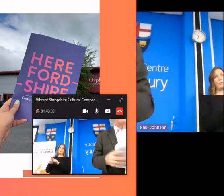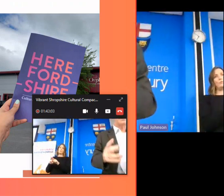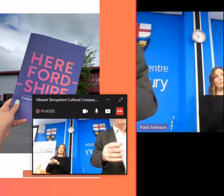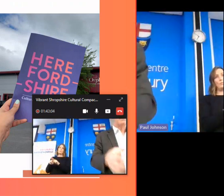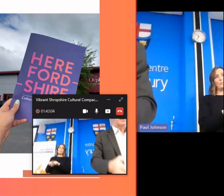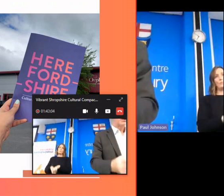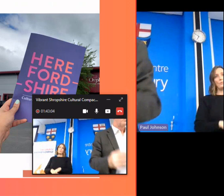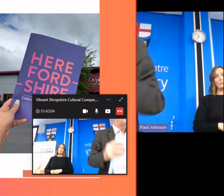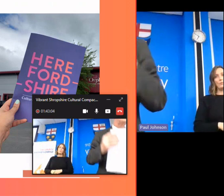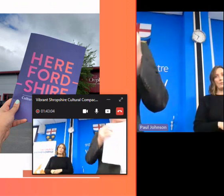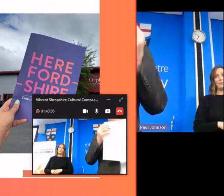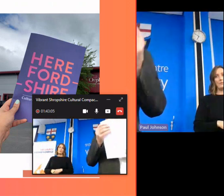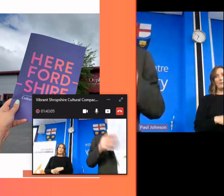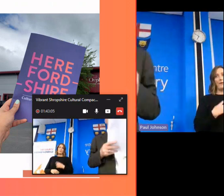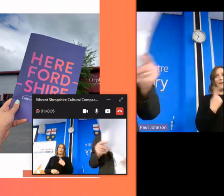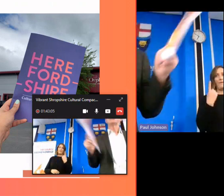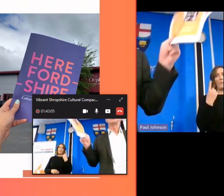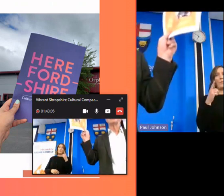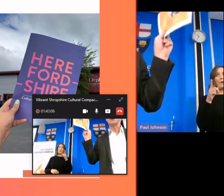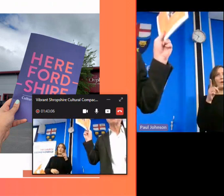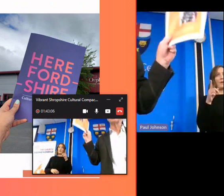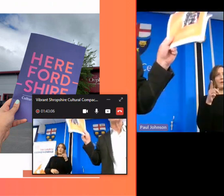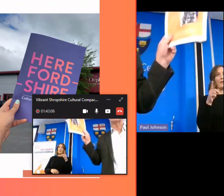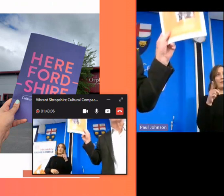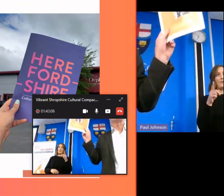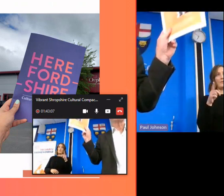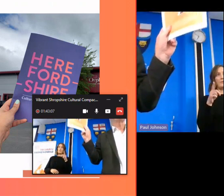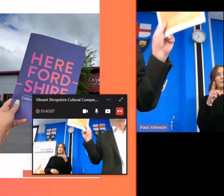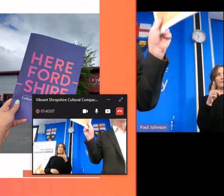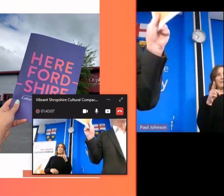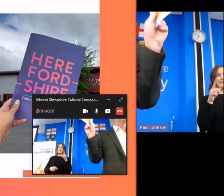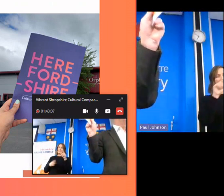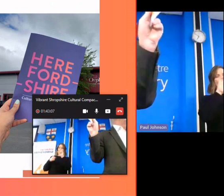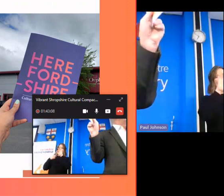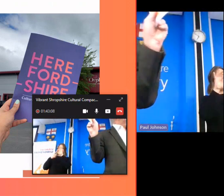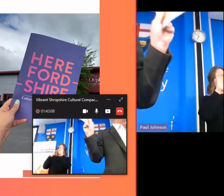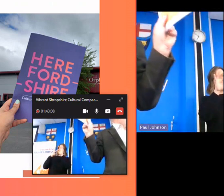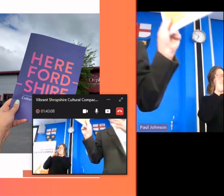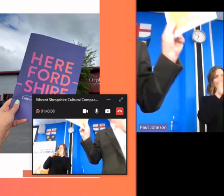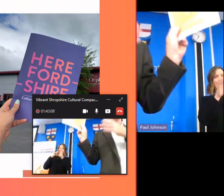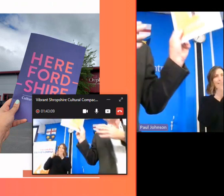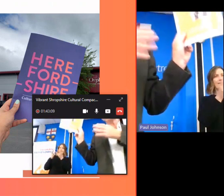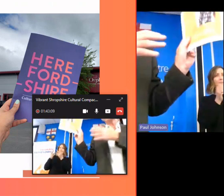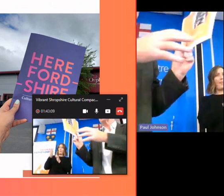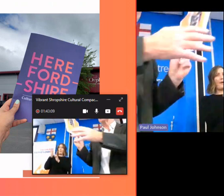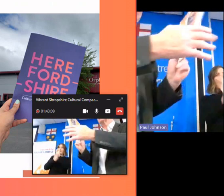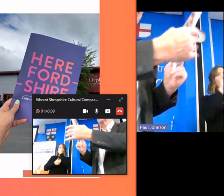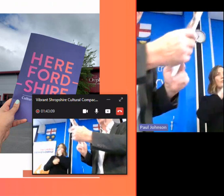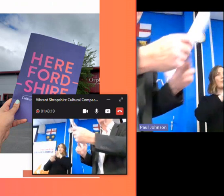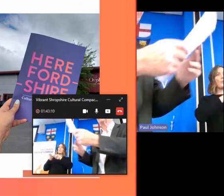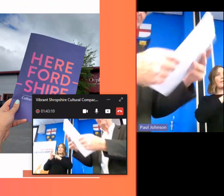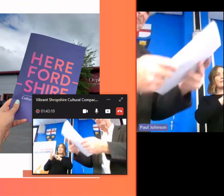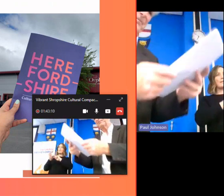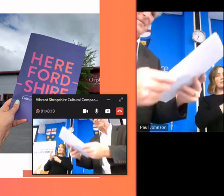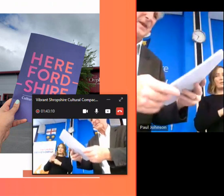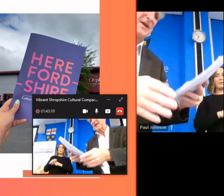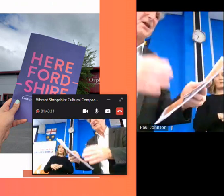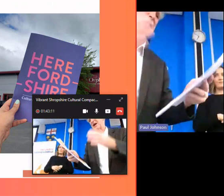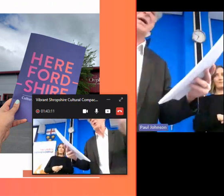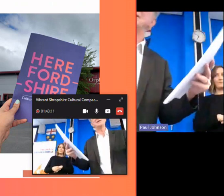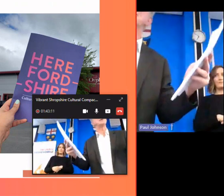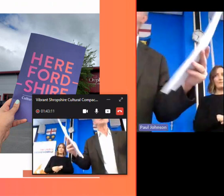i have um one here which as i said was just points out some of the cultural organizations um